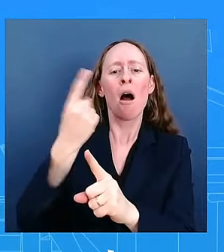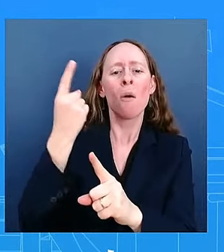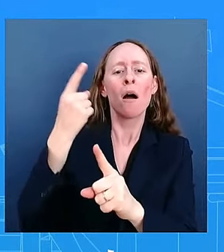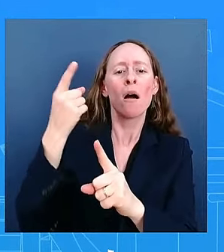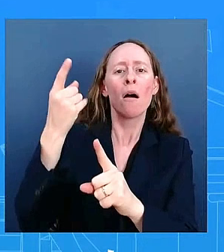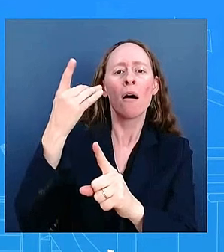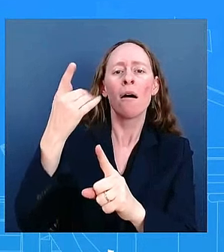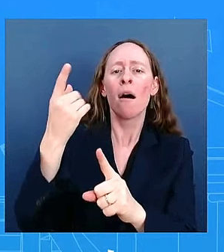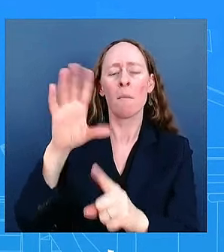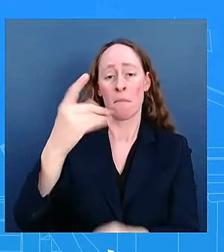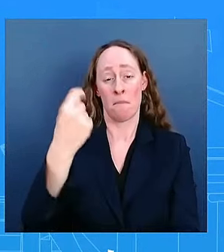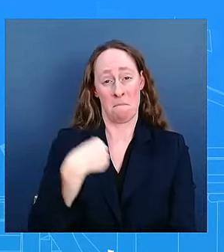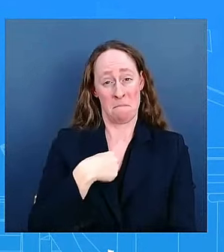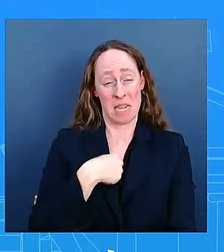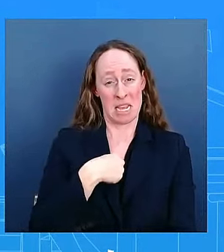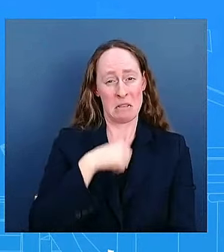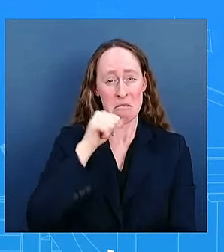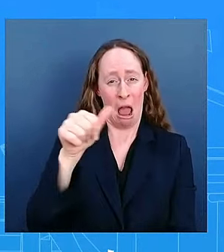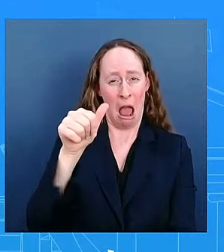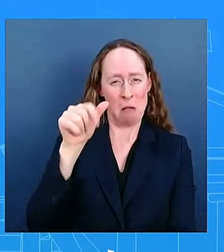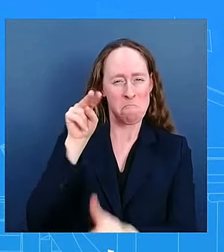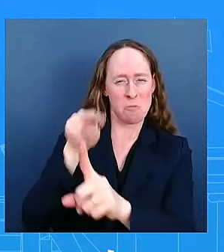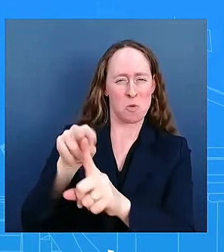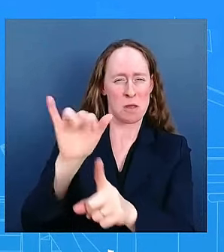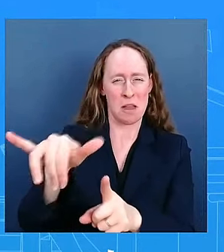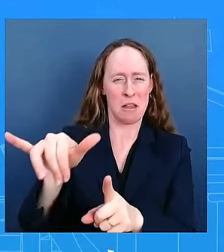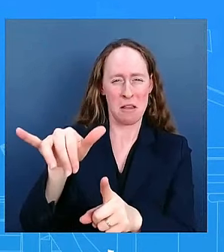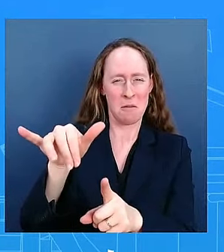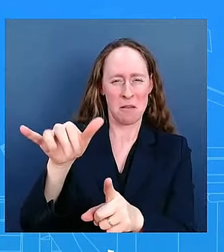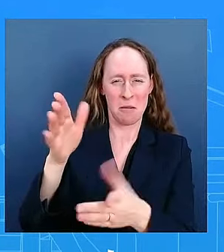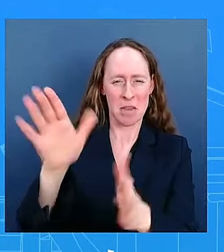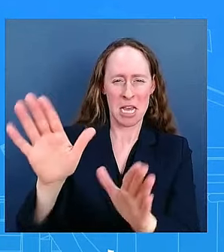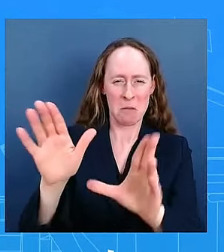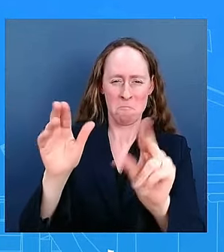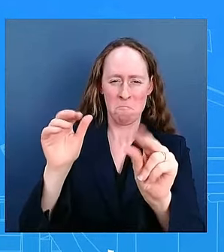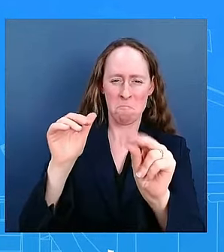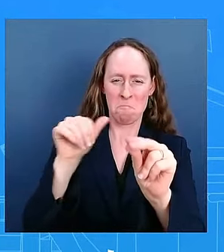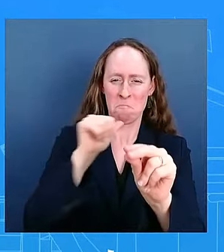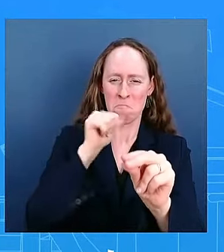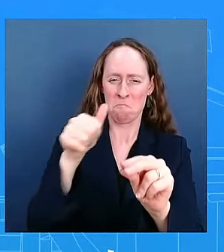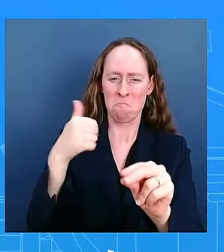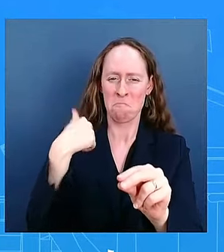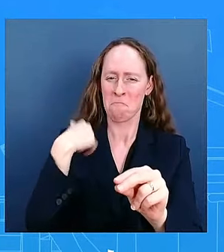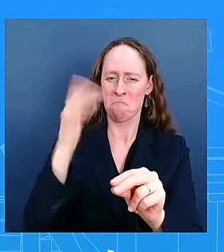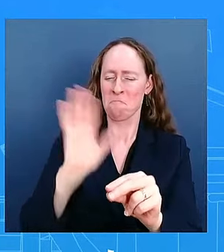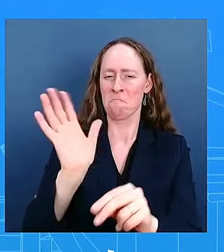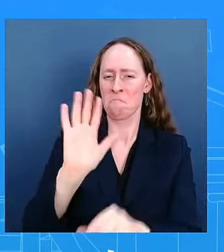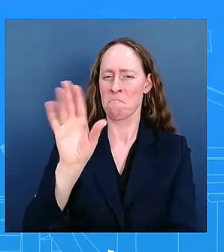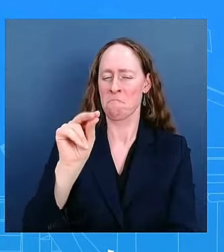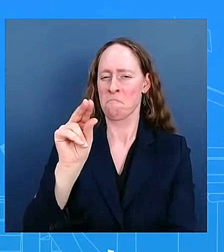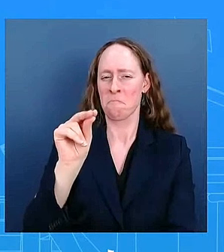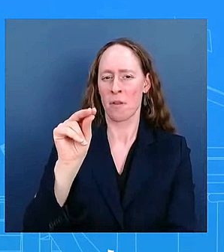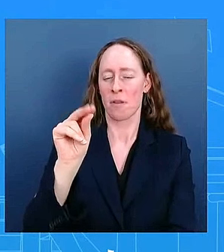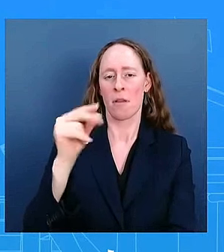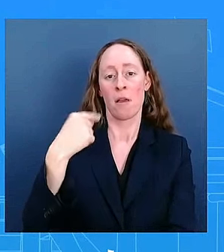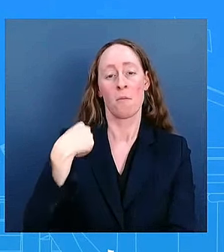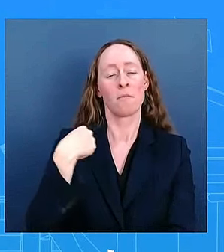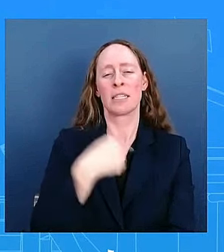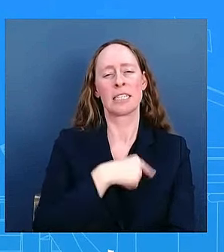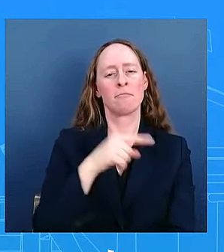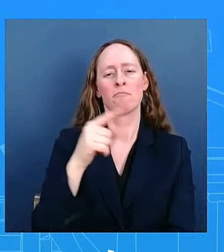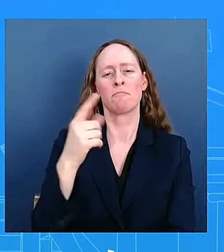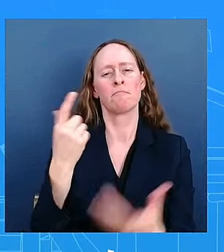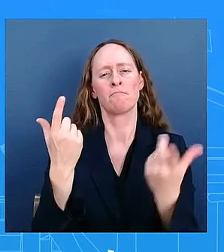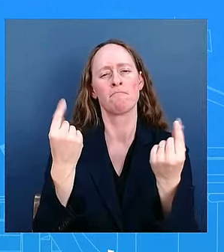necessarily backward-looking indicators to be a little technical if you look at one of the line items in the gdp report today